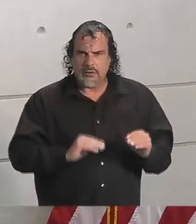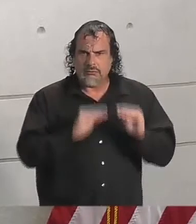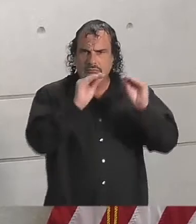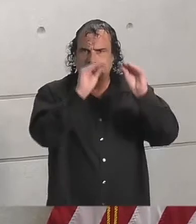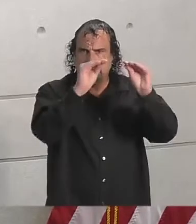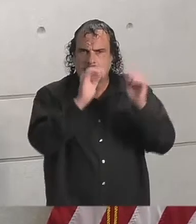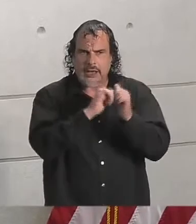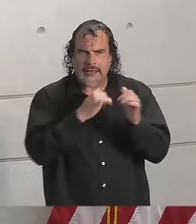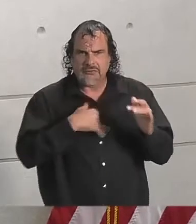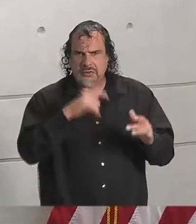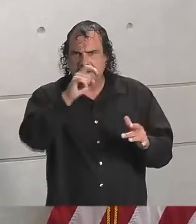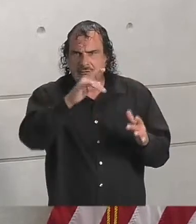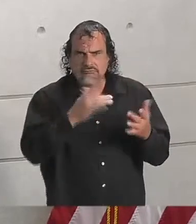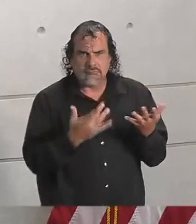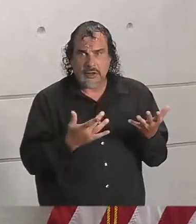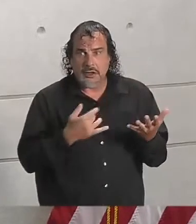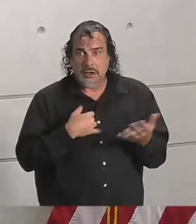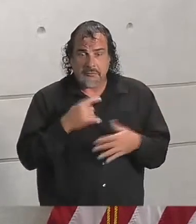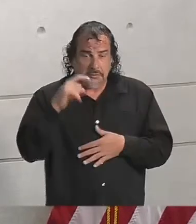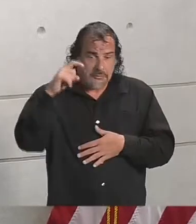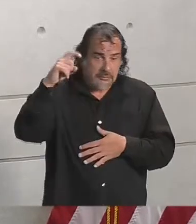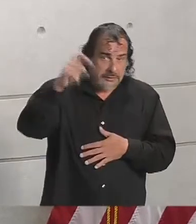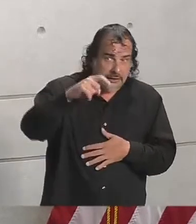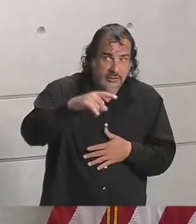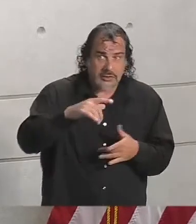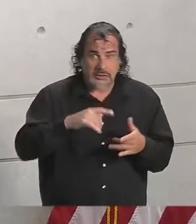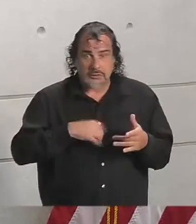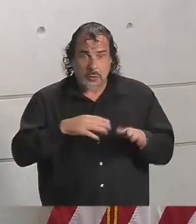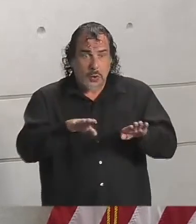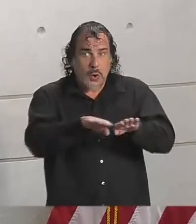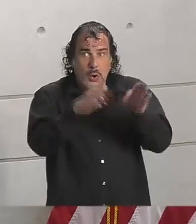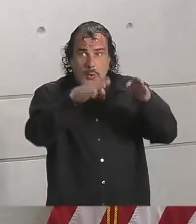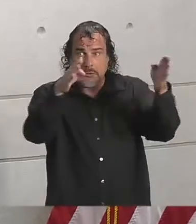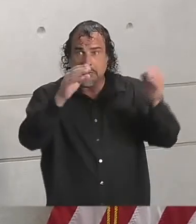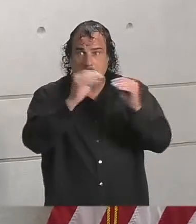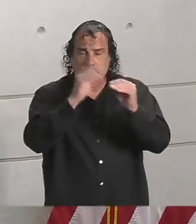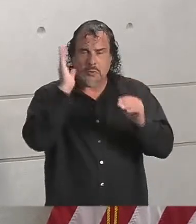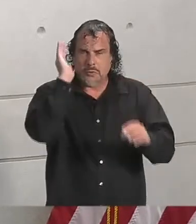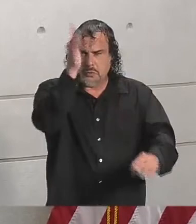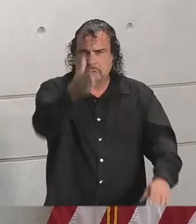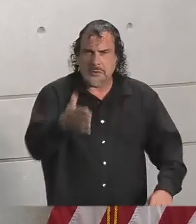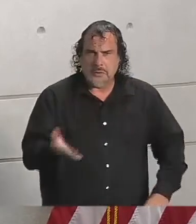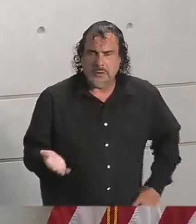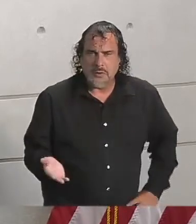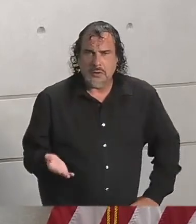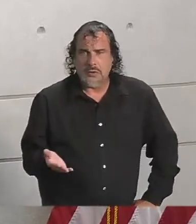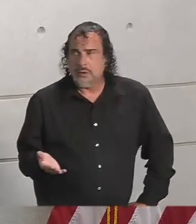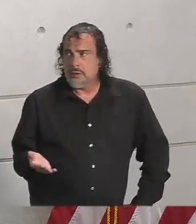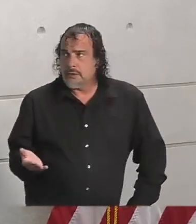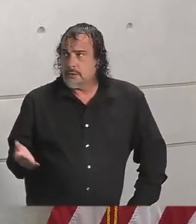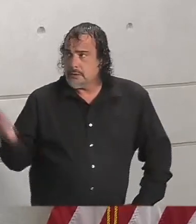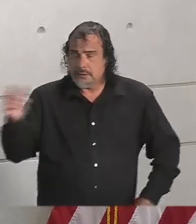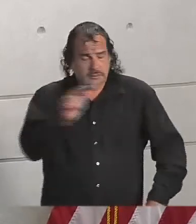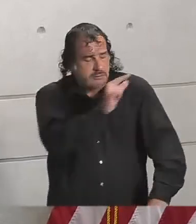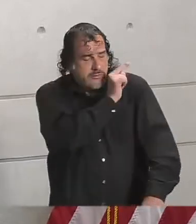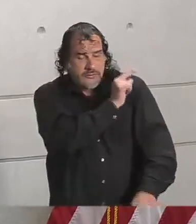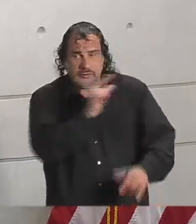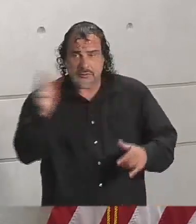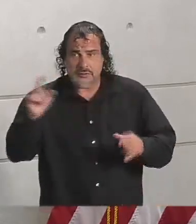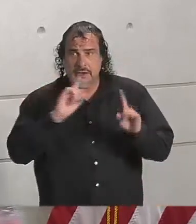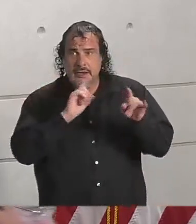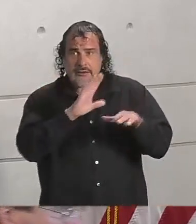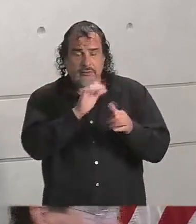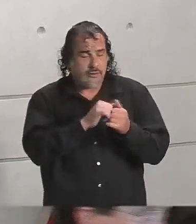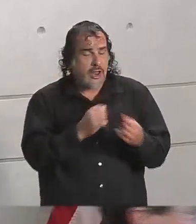becomes available. Should it become necessary, I can assure you that we will definitely do that. I'm going to let General Bowles answer that question